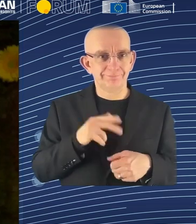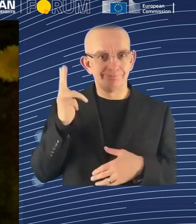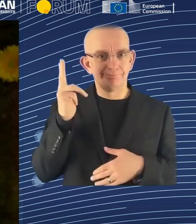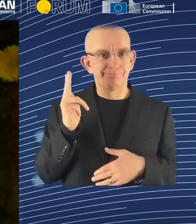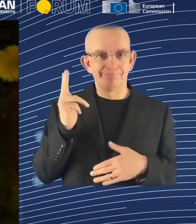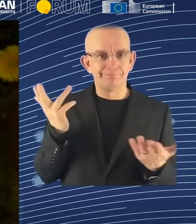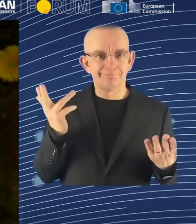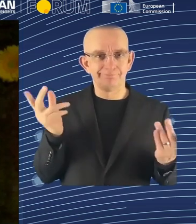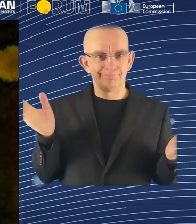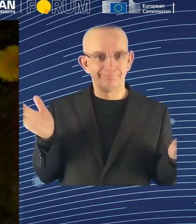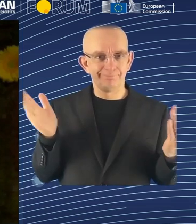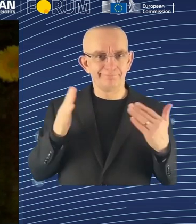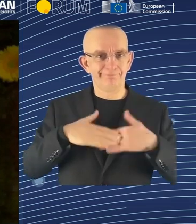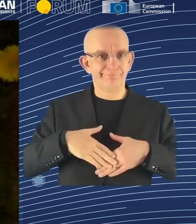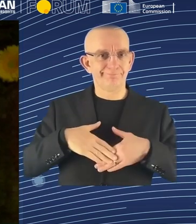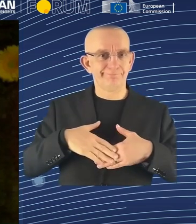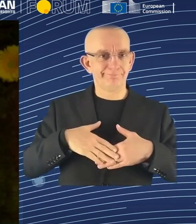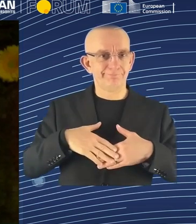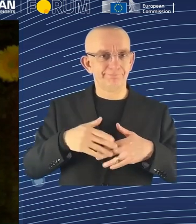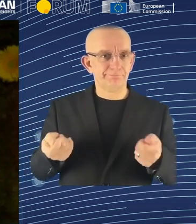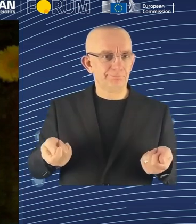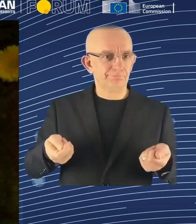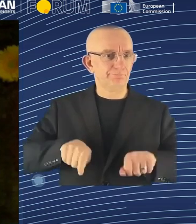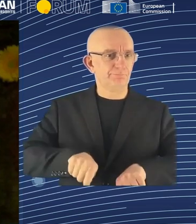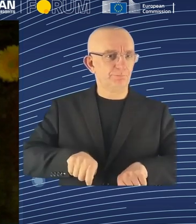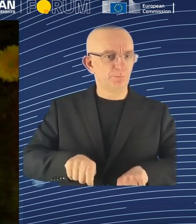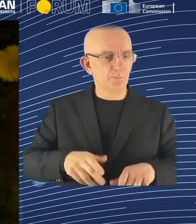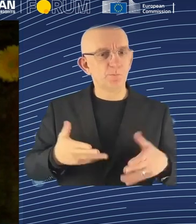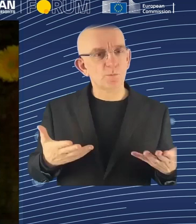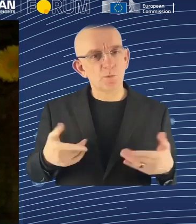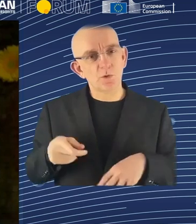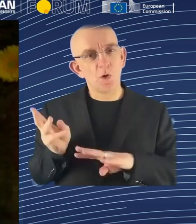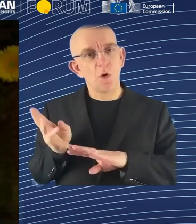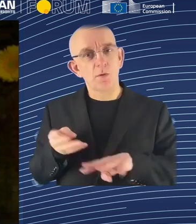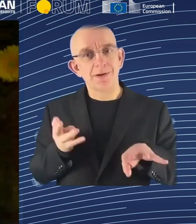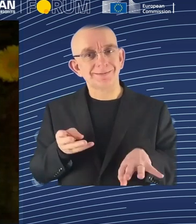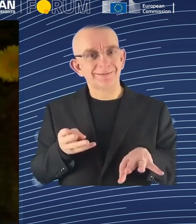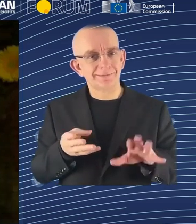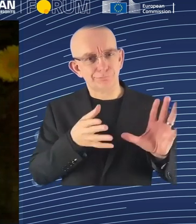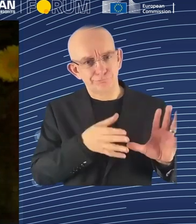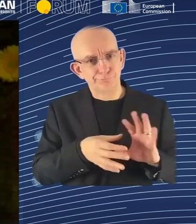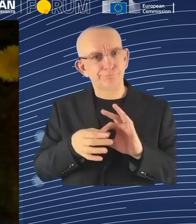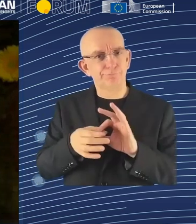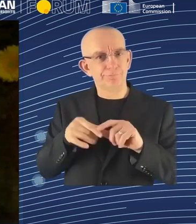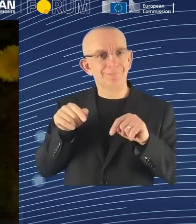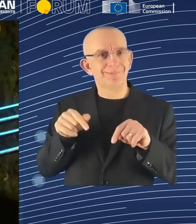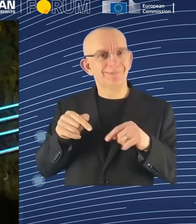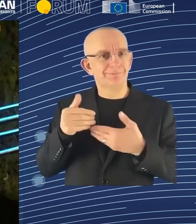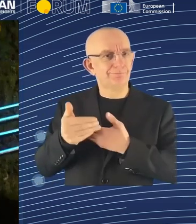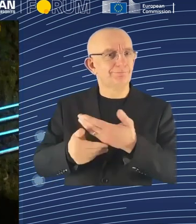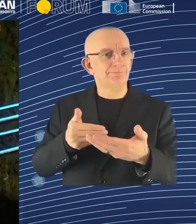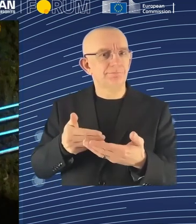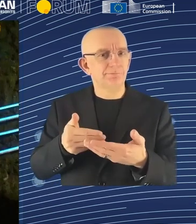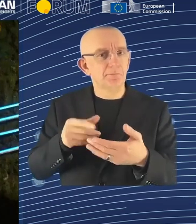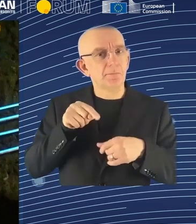of the solution. But it is a long way to get our employees to believe this. And the